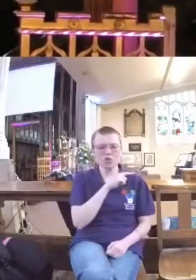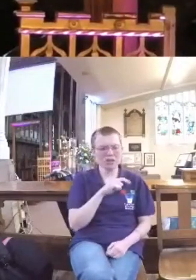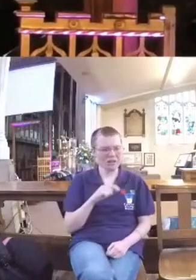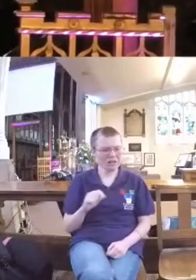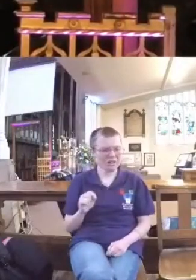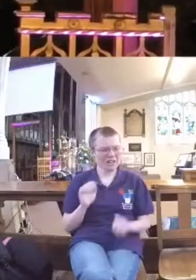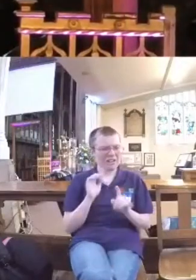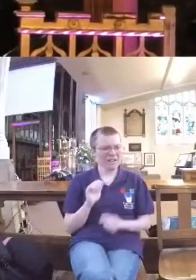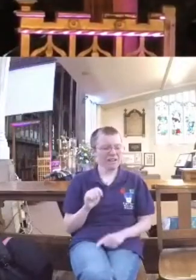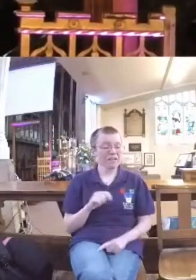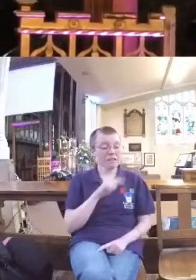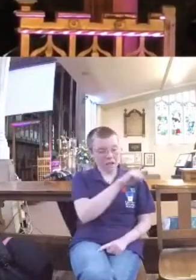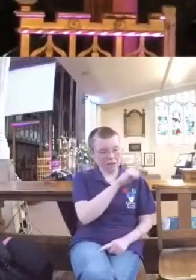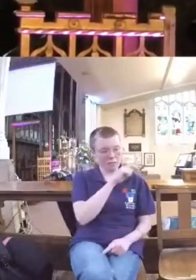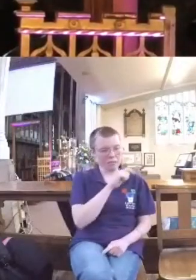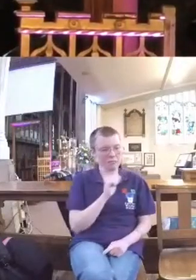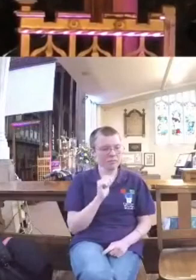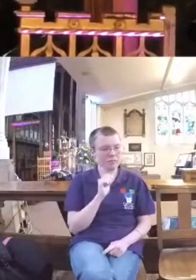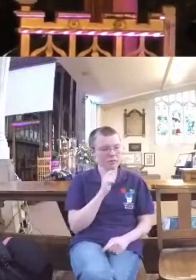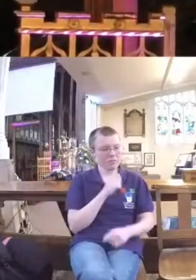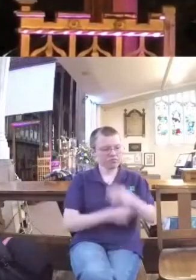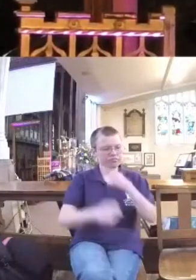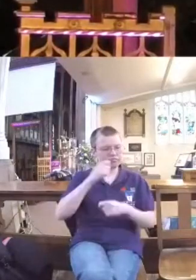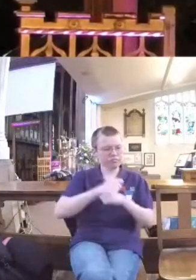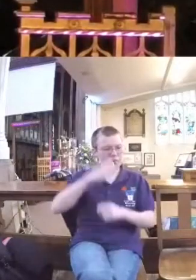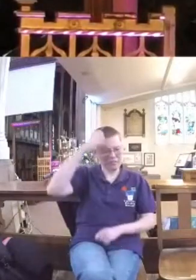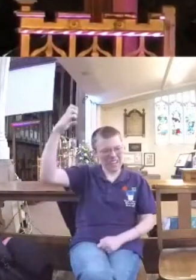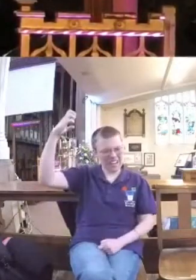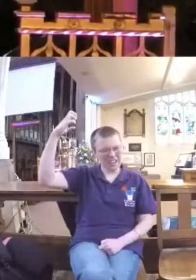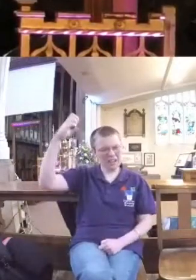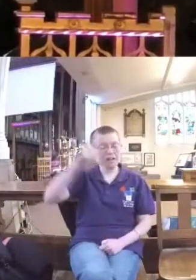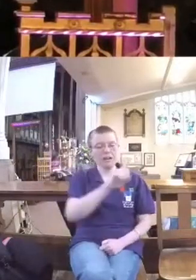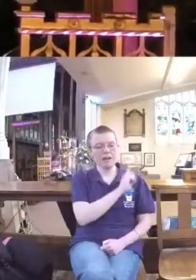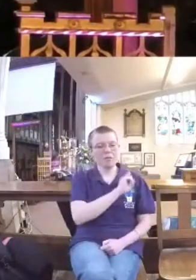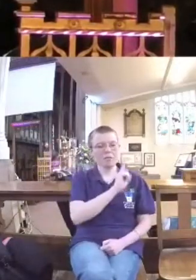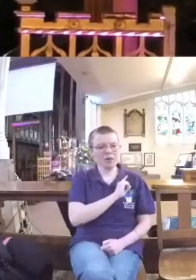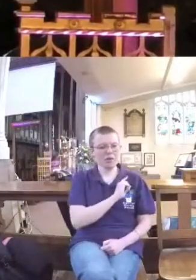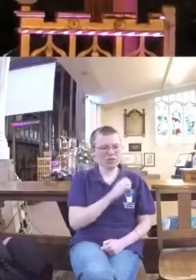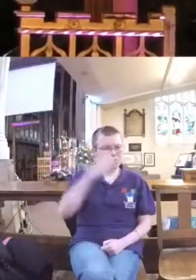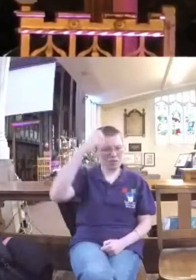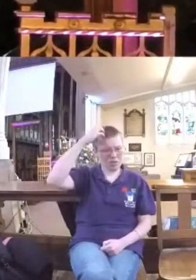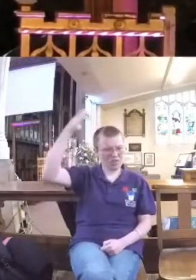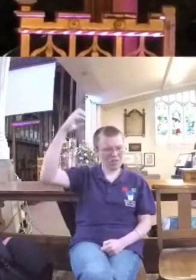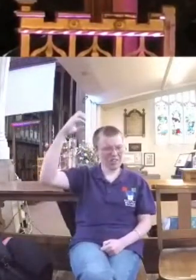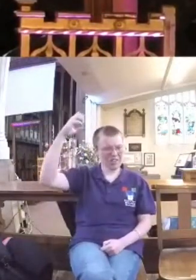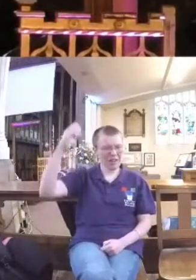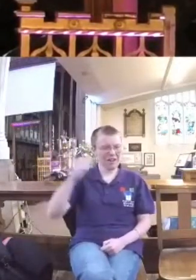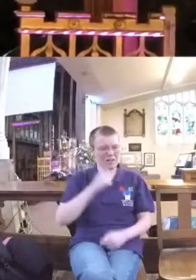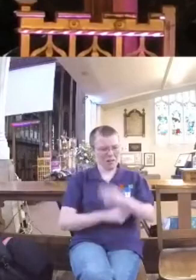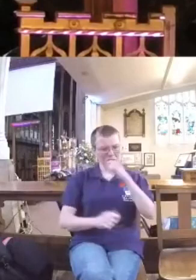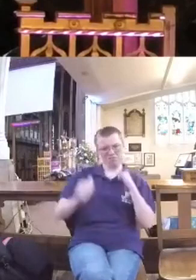co-regent and monarch over the kingdom of Judah because he had become terribly proud.